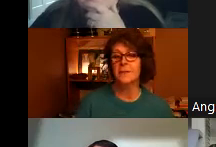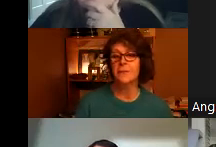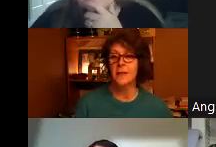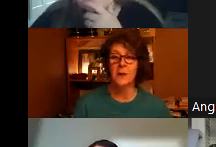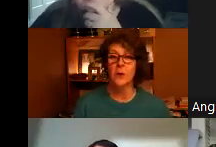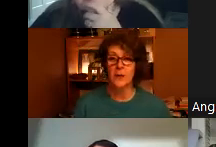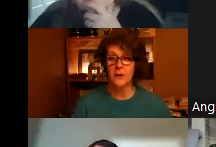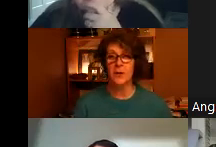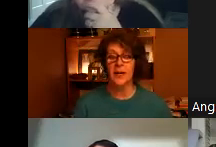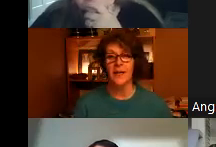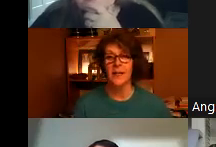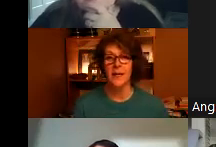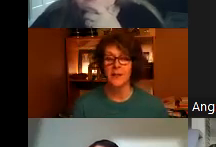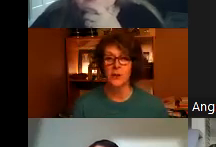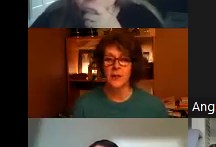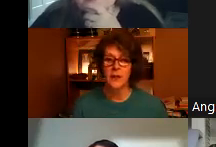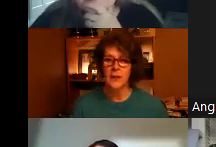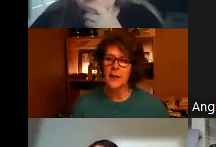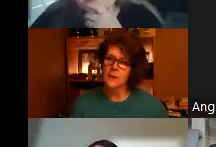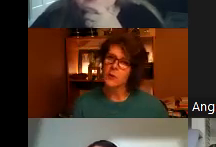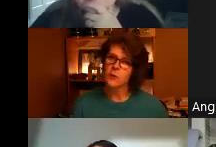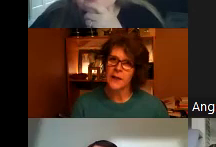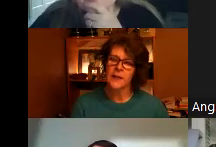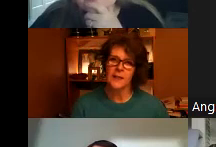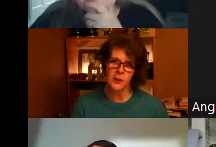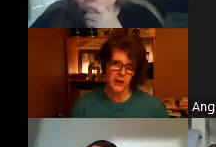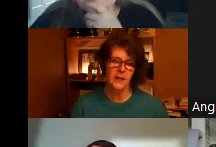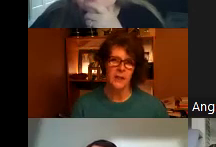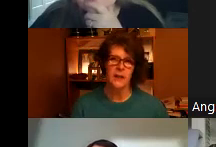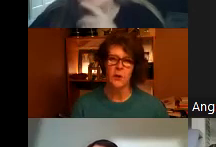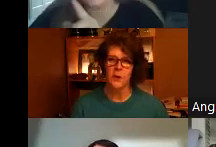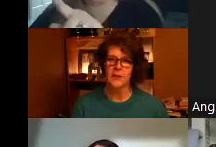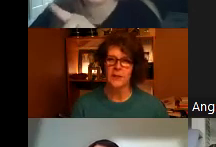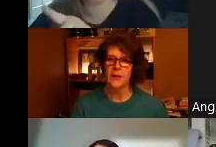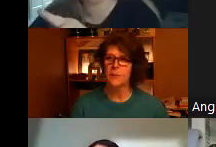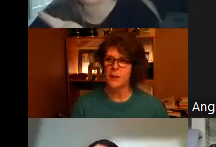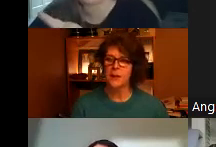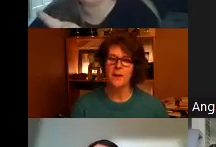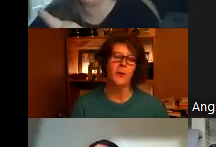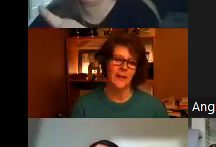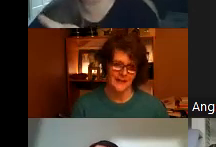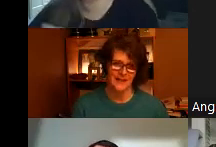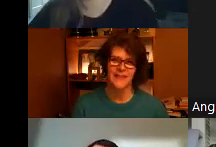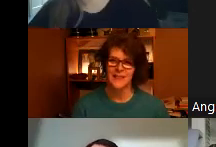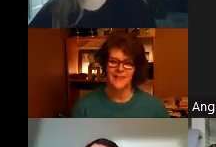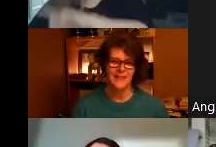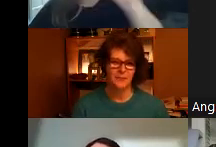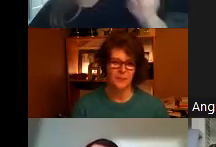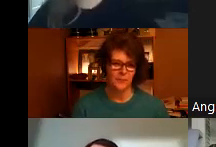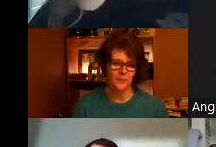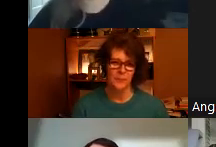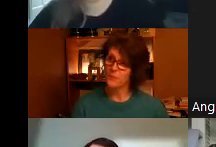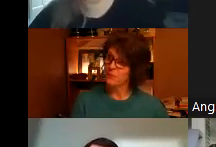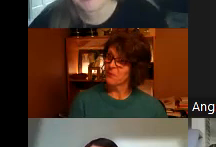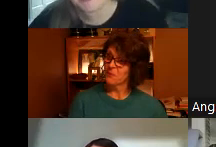if anyone here had actually kind of created an agenda going oh we're coming to that okay oh